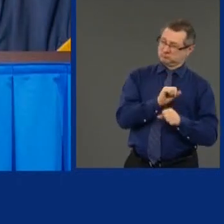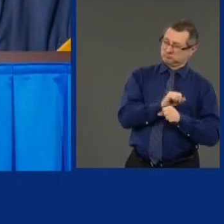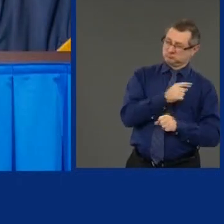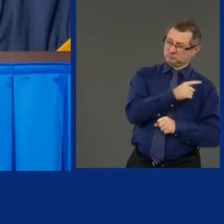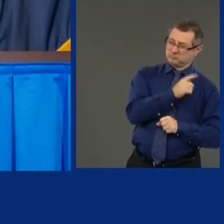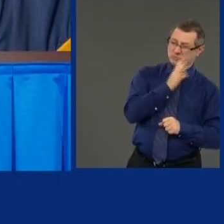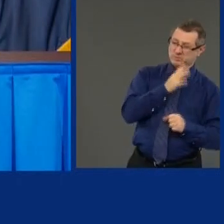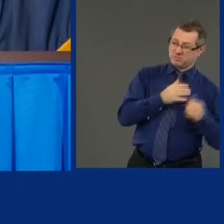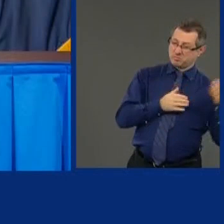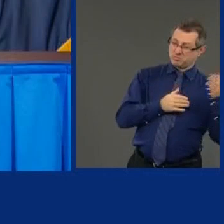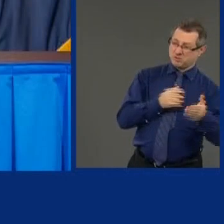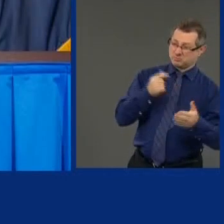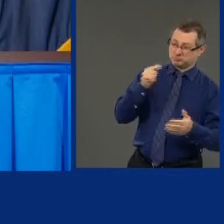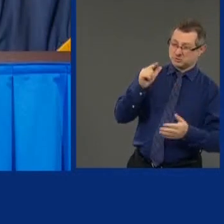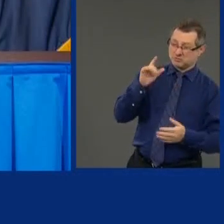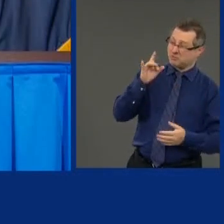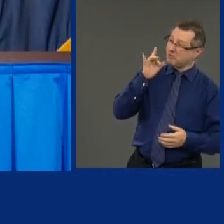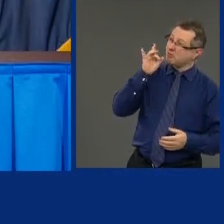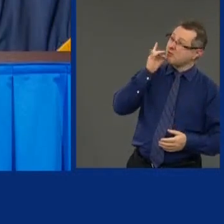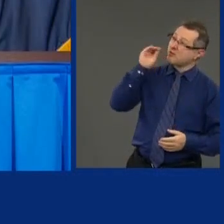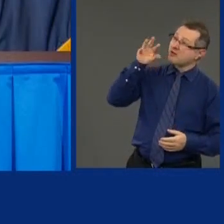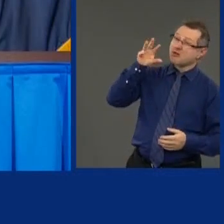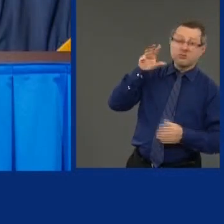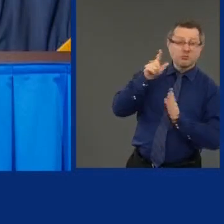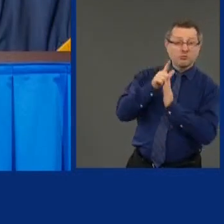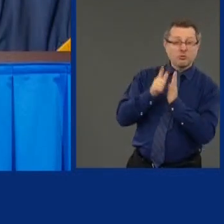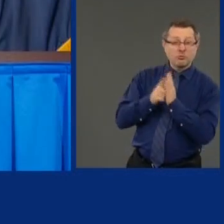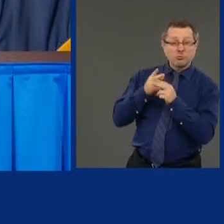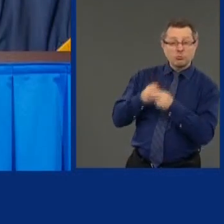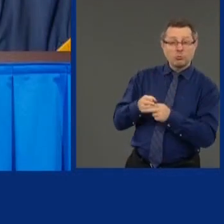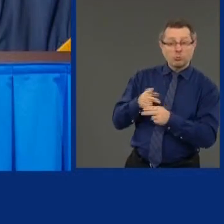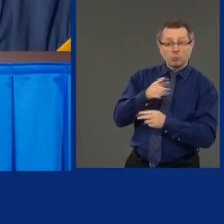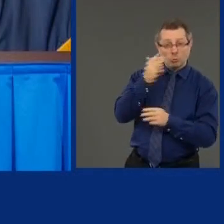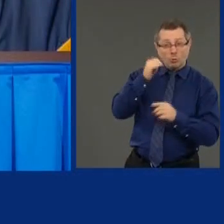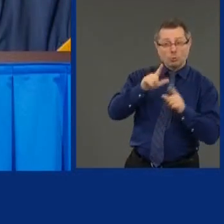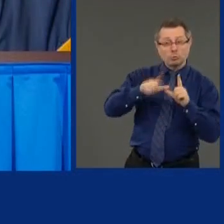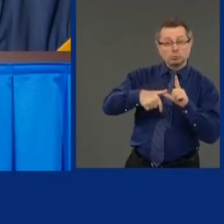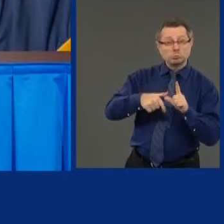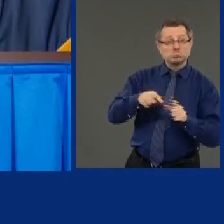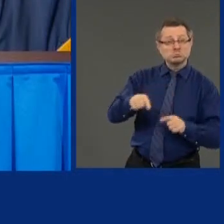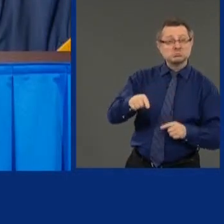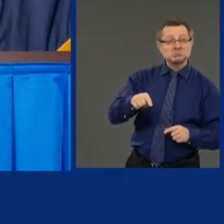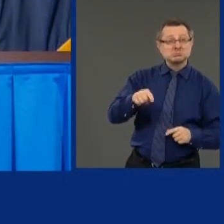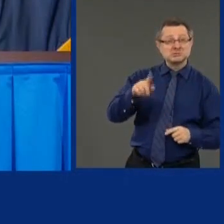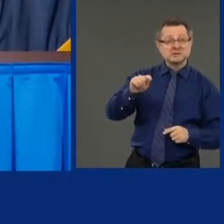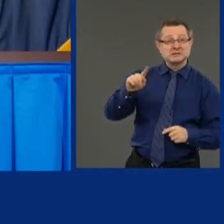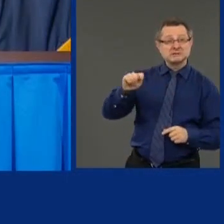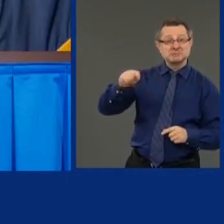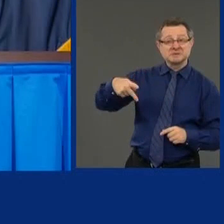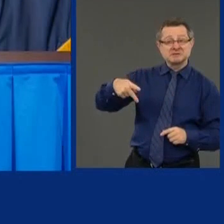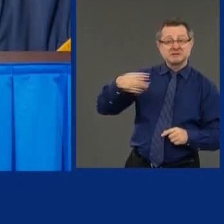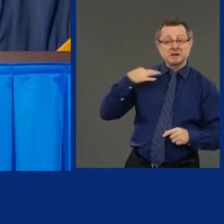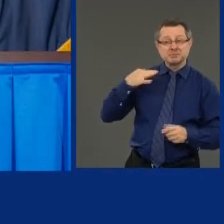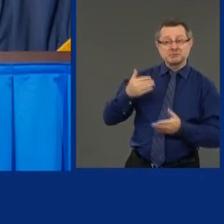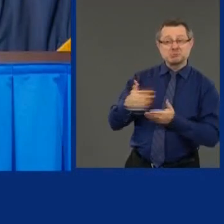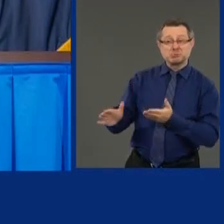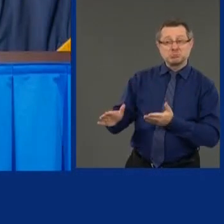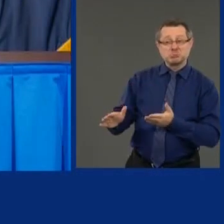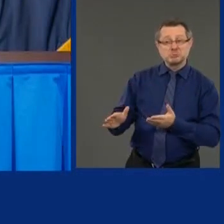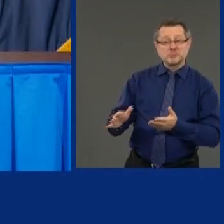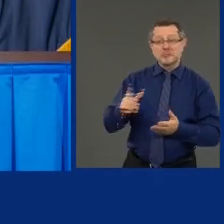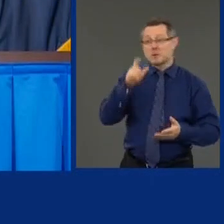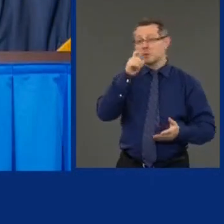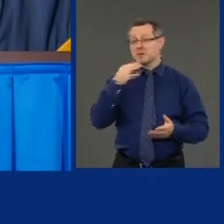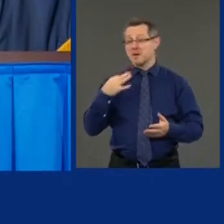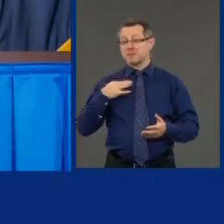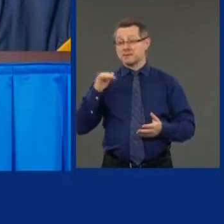green light law? Is that why you took away the Trusted Traveler Program? I'll tell you what. Anyone who applies for the Trusted Traveler Program,